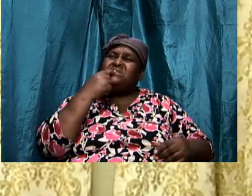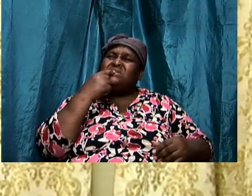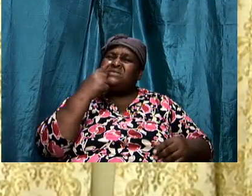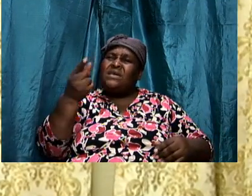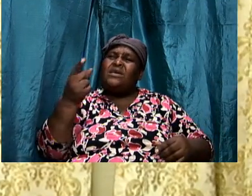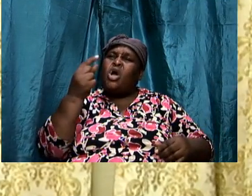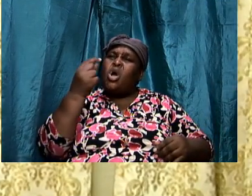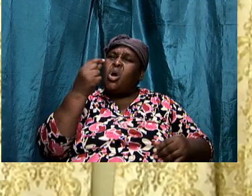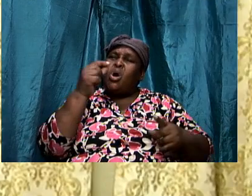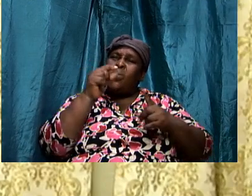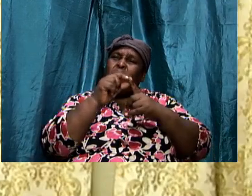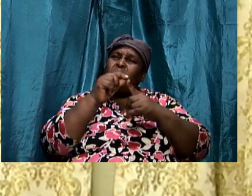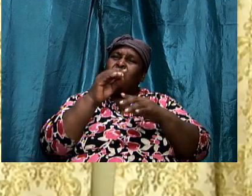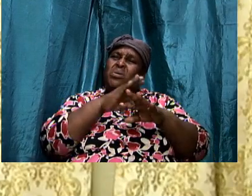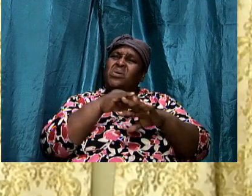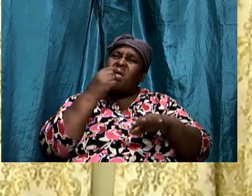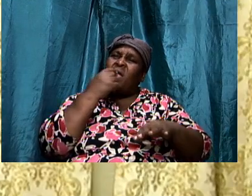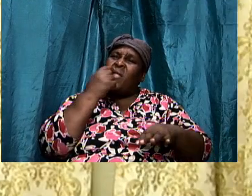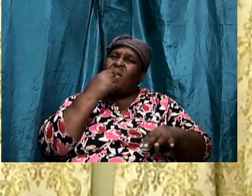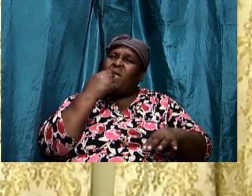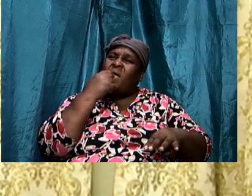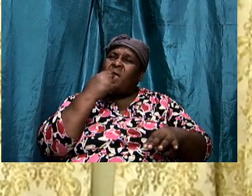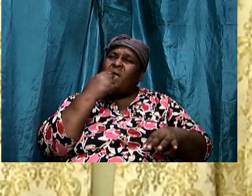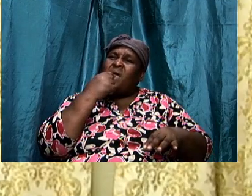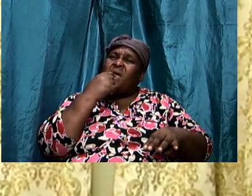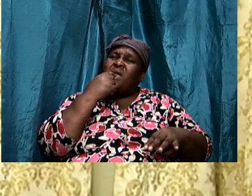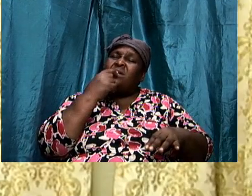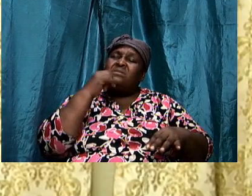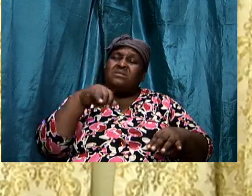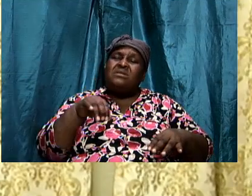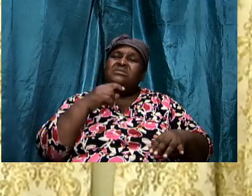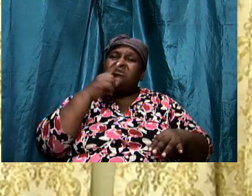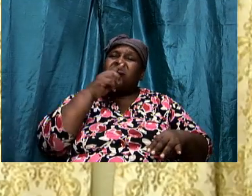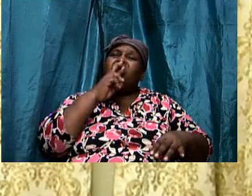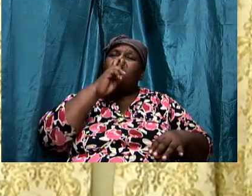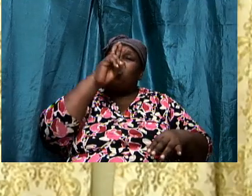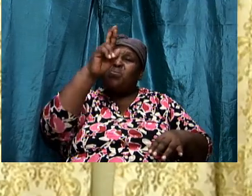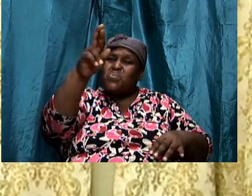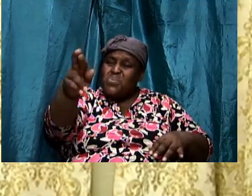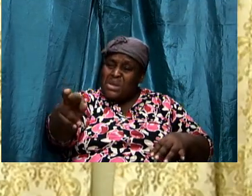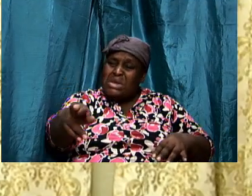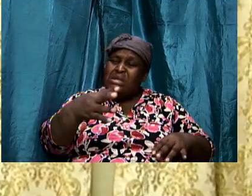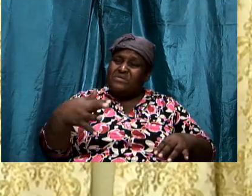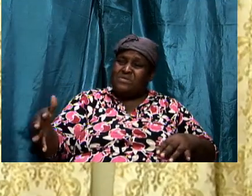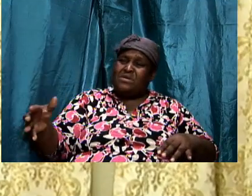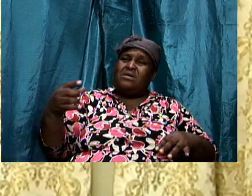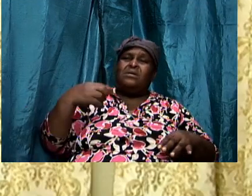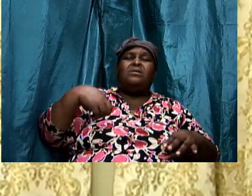warfare and we're going to this is a literal real thing that we are in